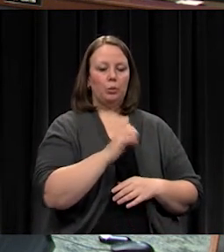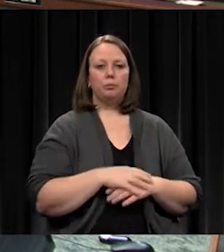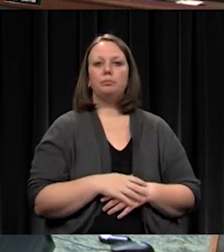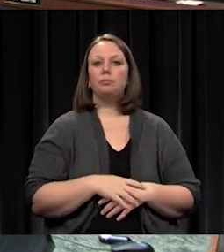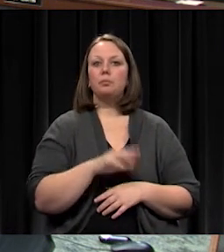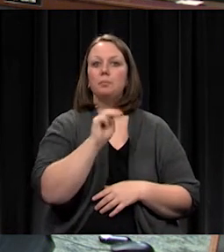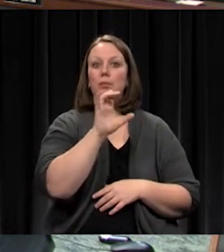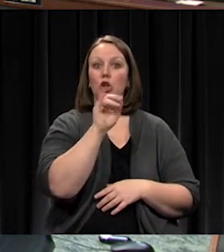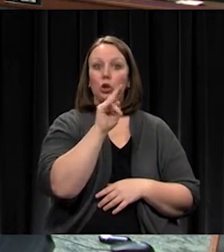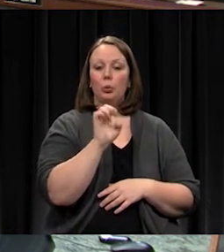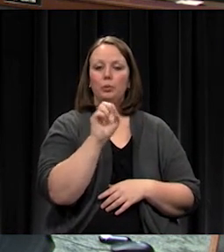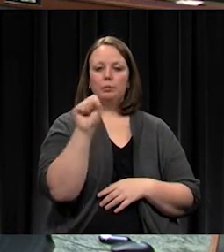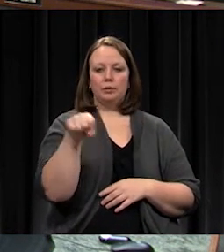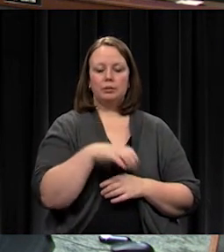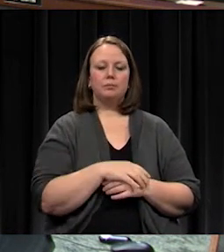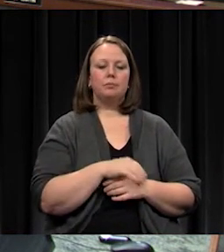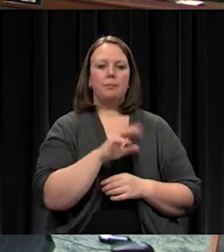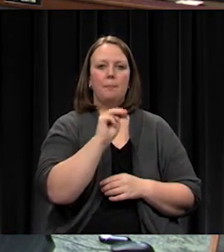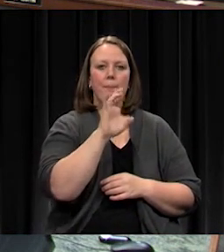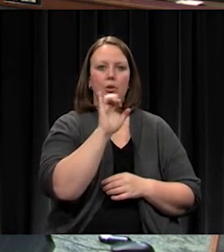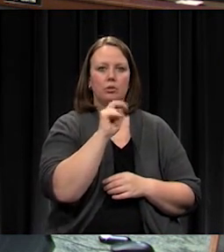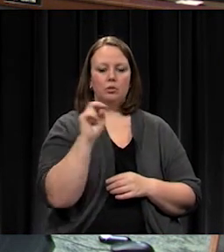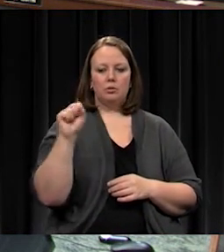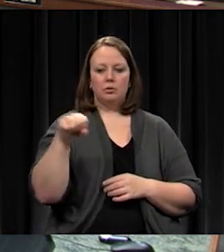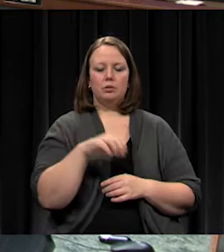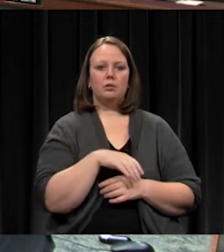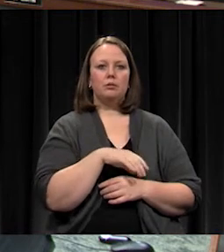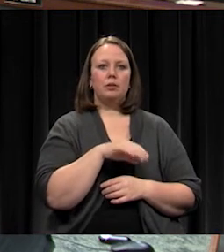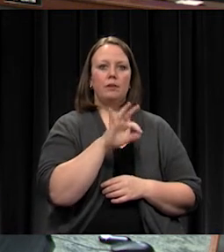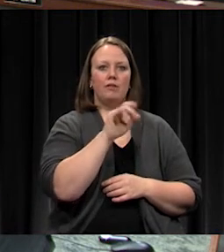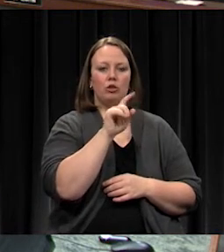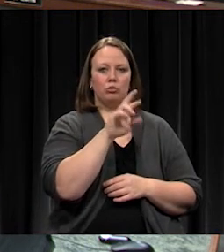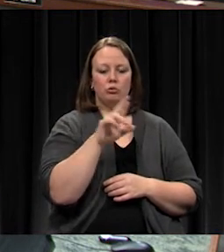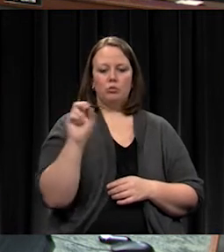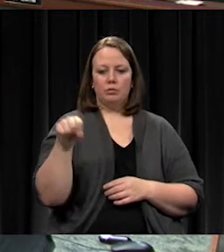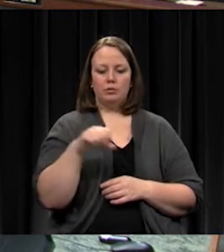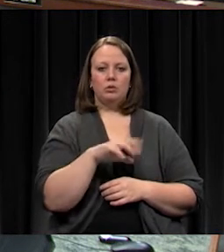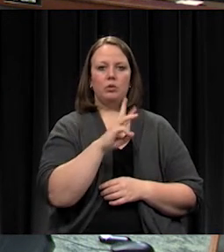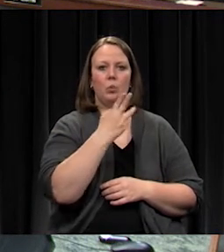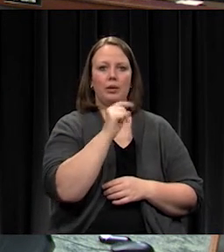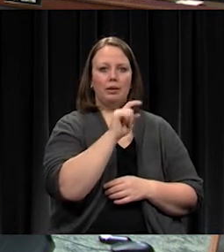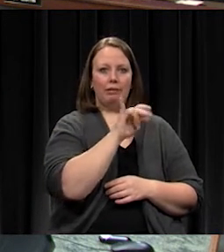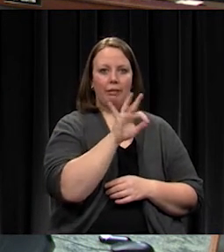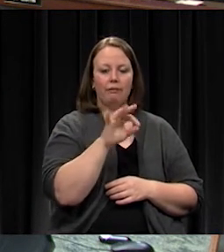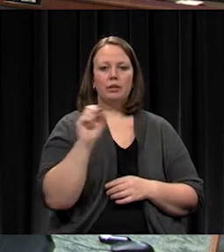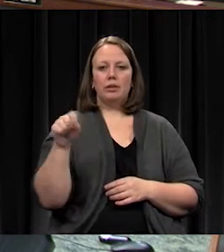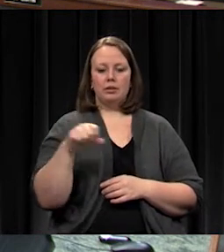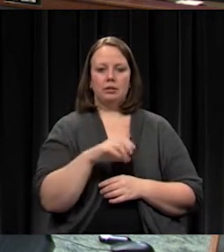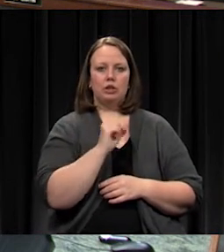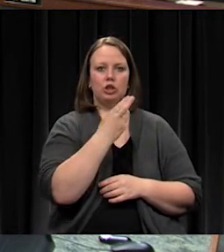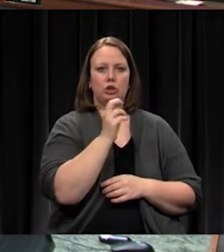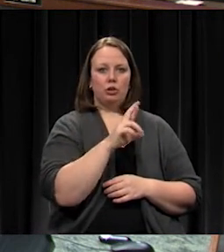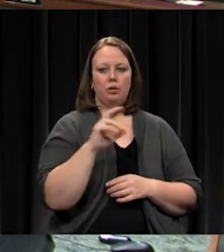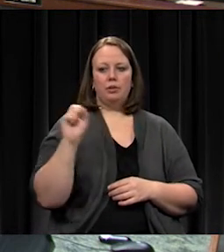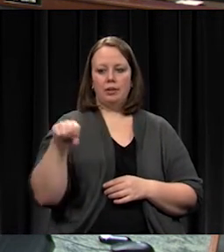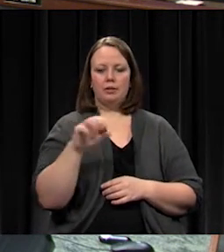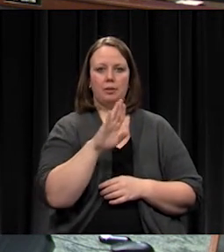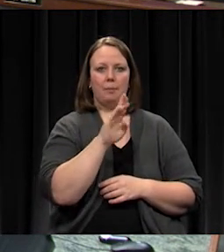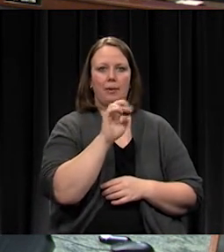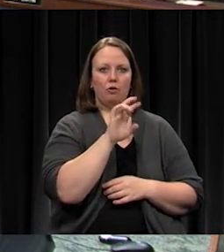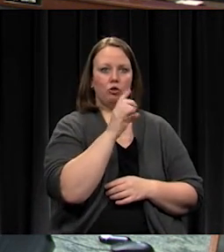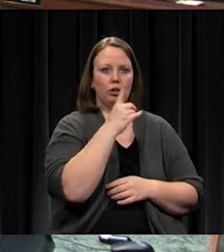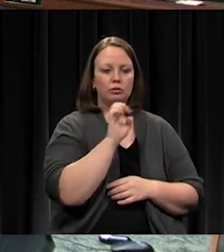Mr. McCune? Yes. Mrs. Martin? Yes. Mrs. Felter? Yes. Mr. Whitcliffe? Yes. Mr. Scheer? Yes. Mr. Beveridge? Yes.